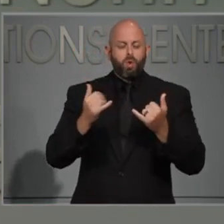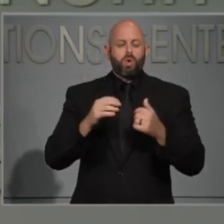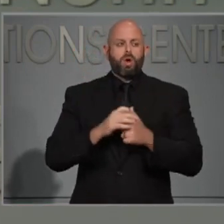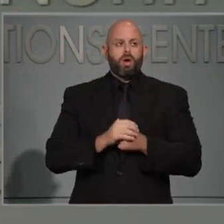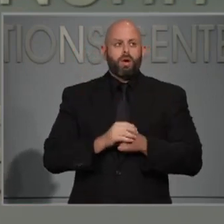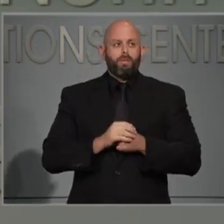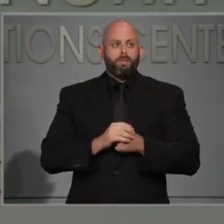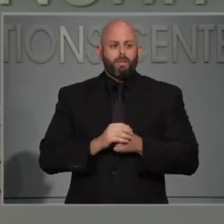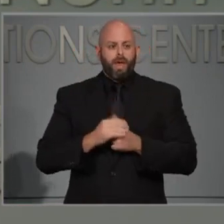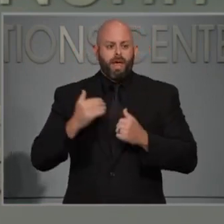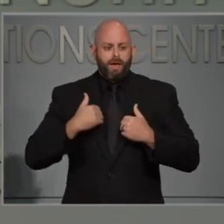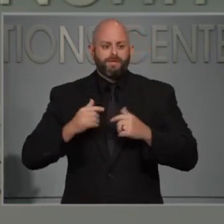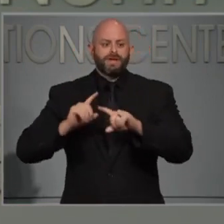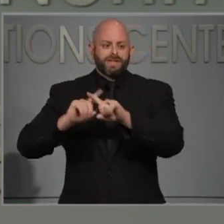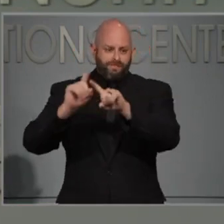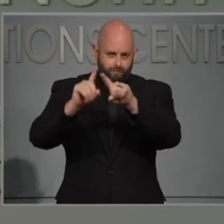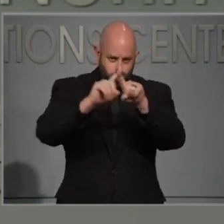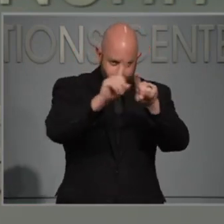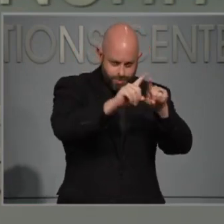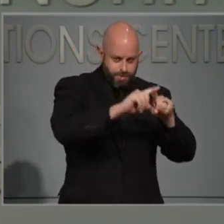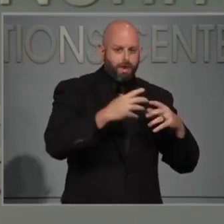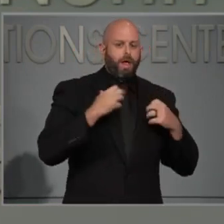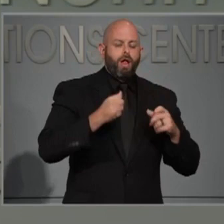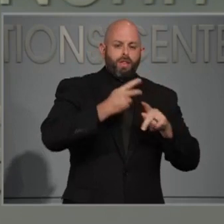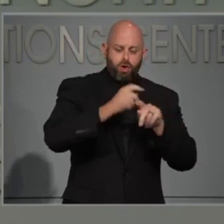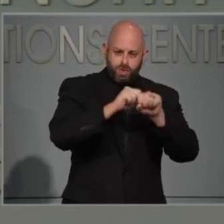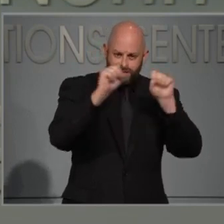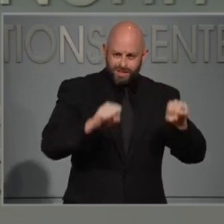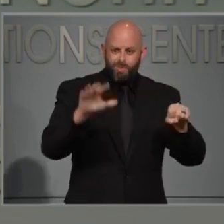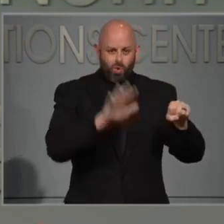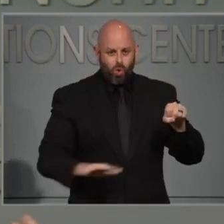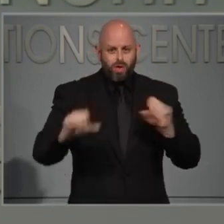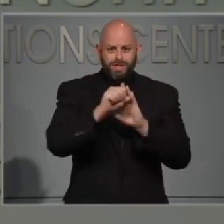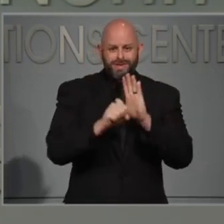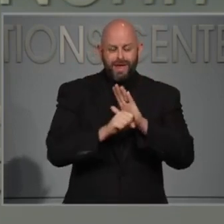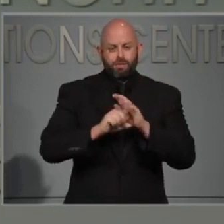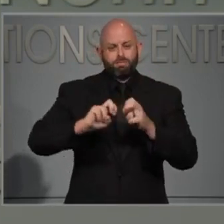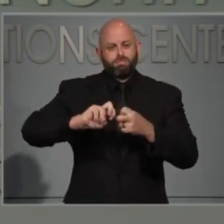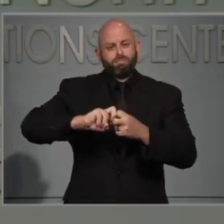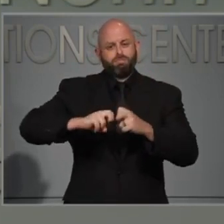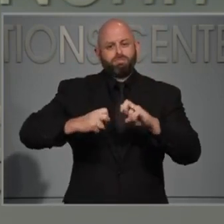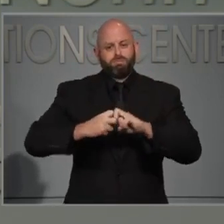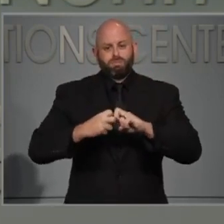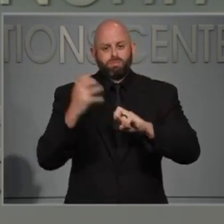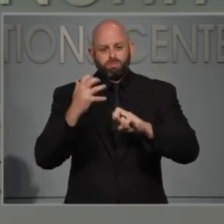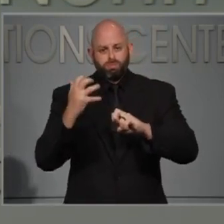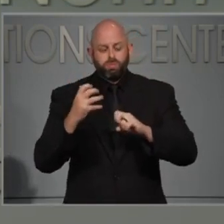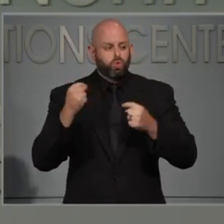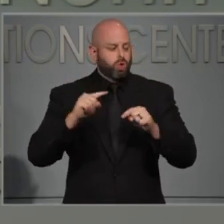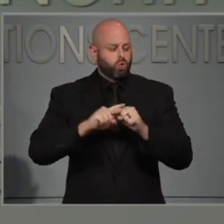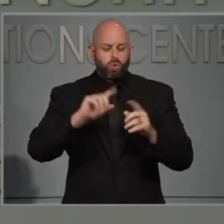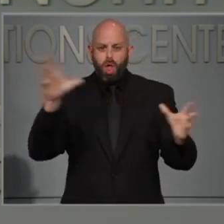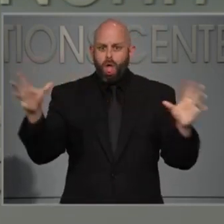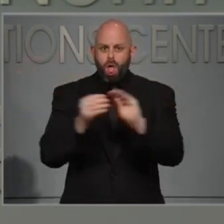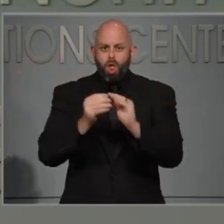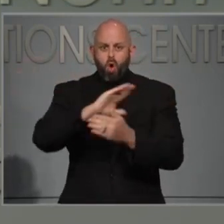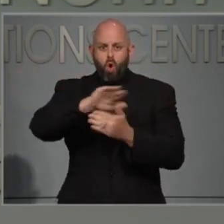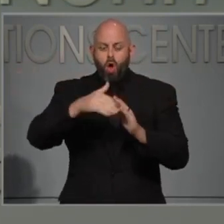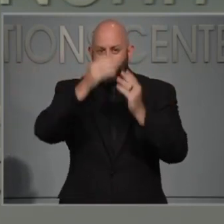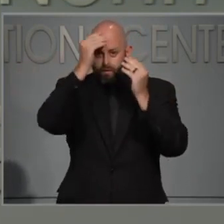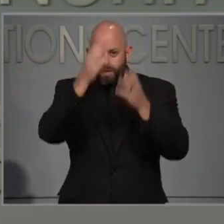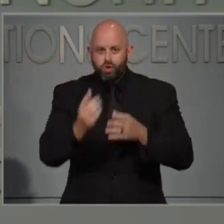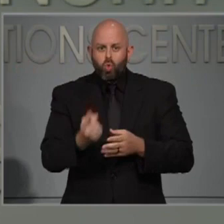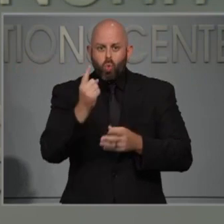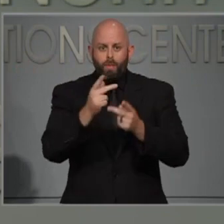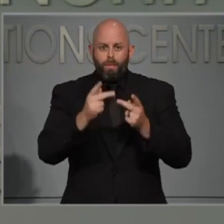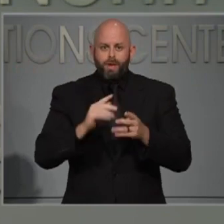care system across the state. And trying to get all of this data and focus it in one place